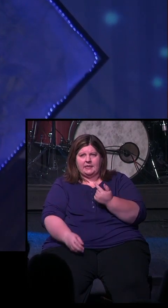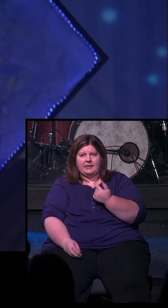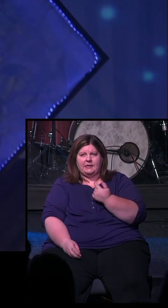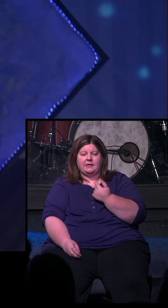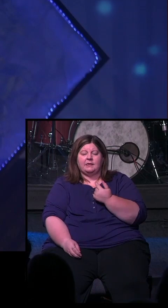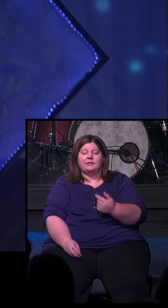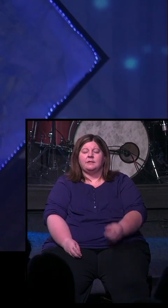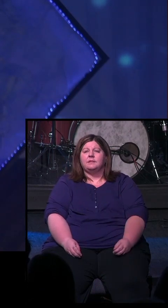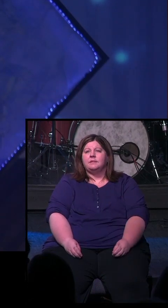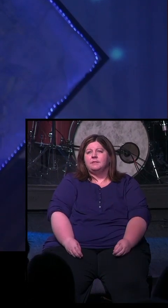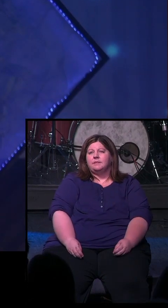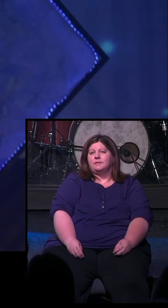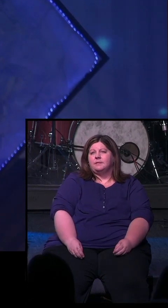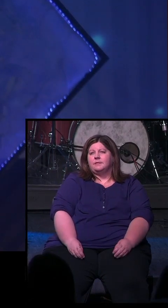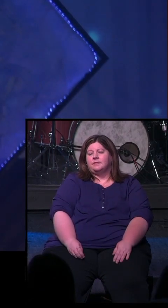me.